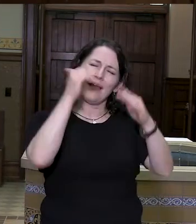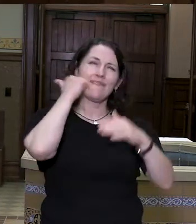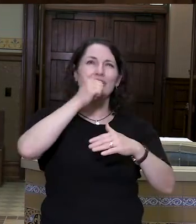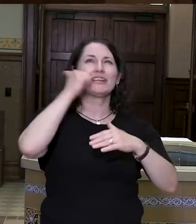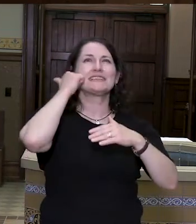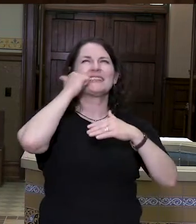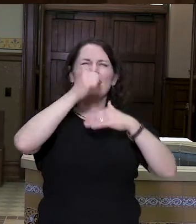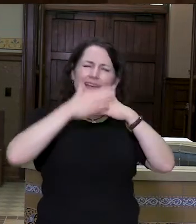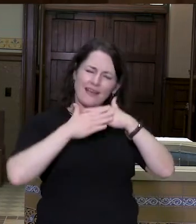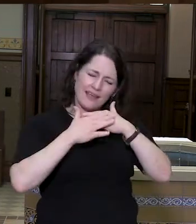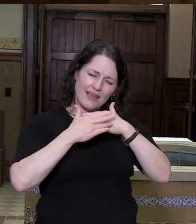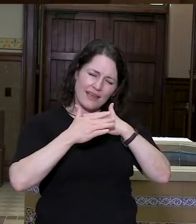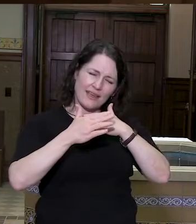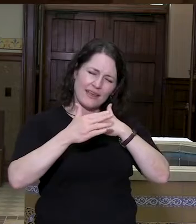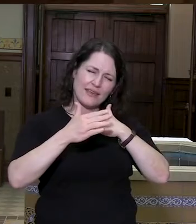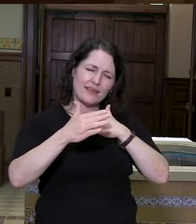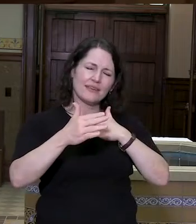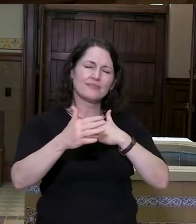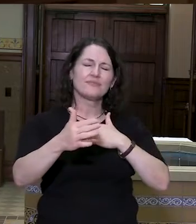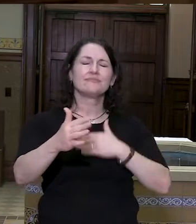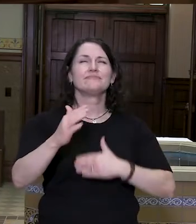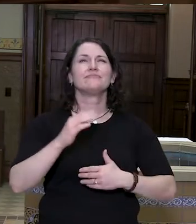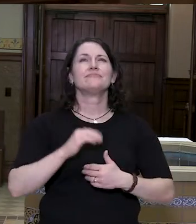days. Amen.